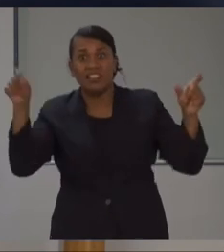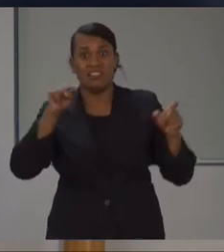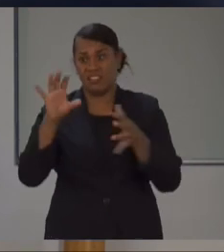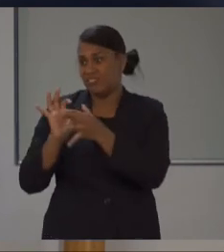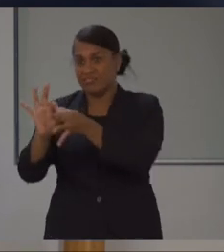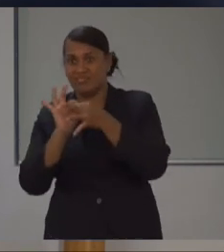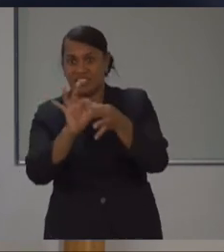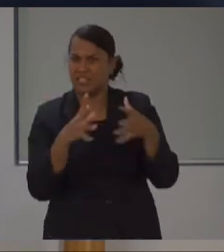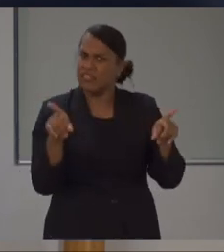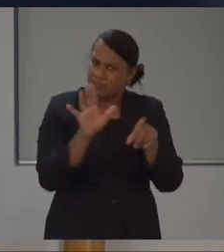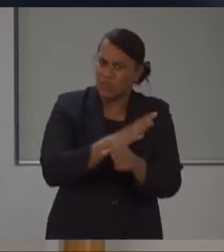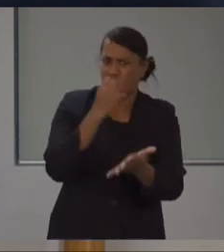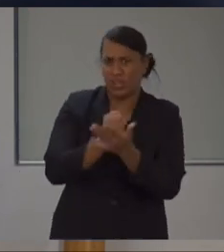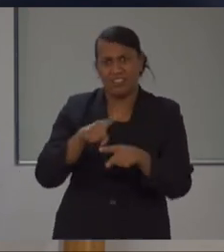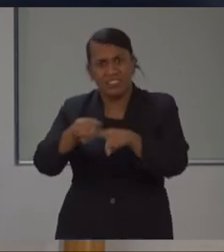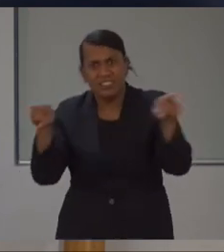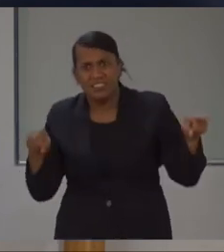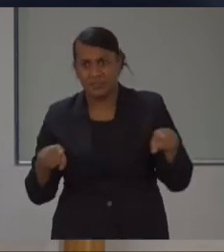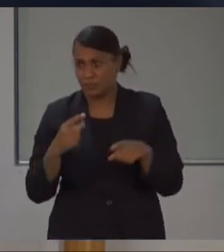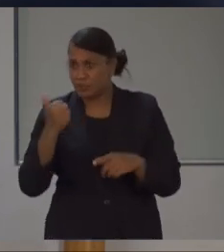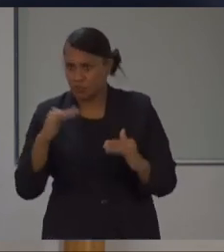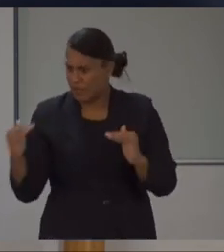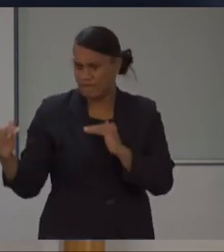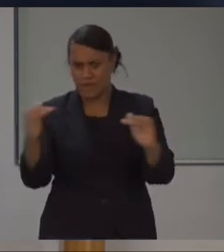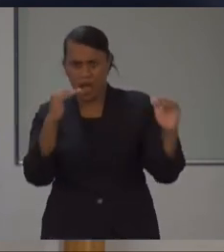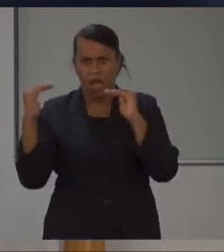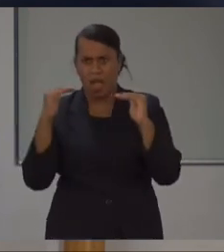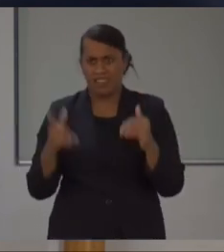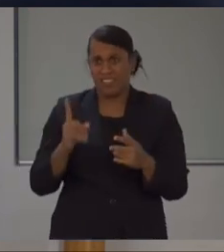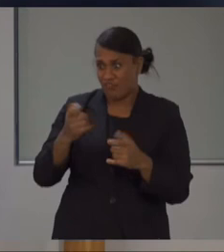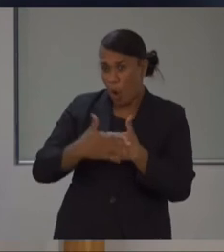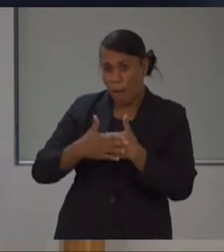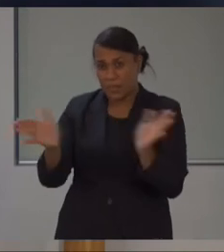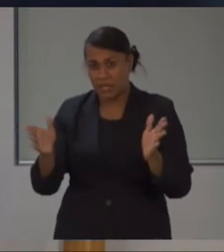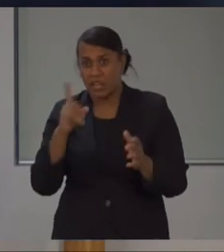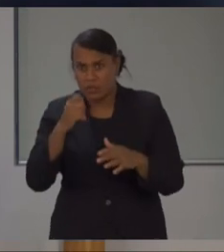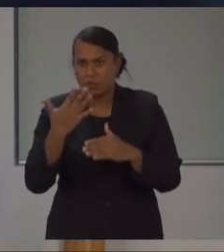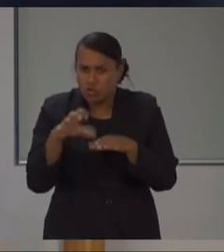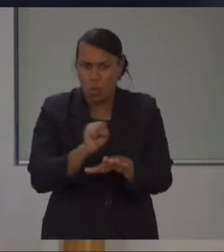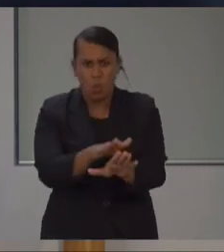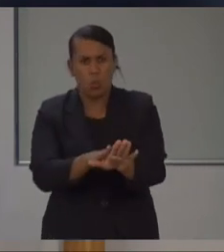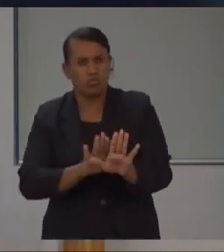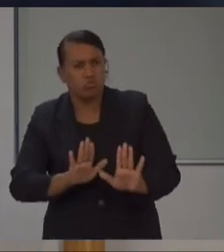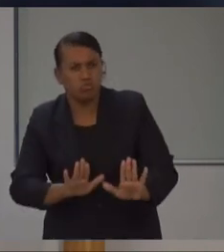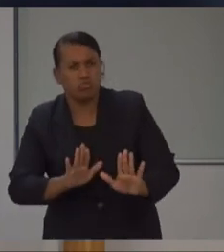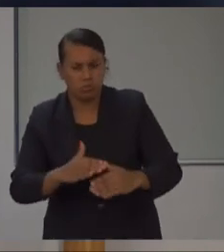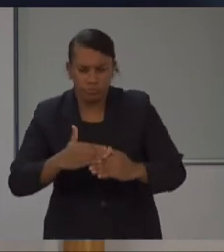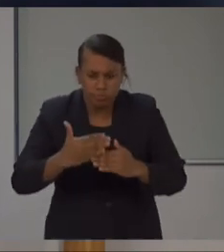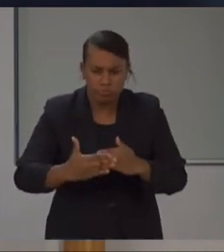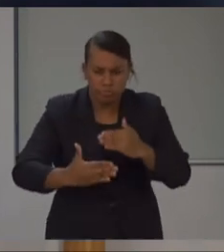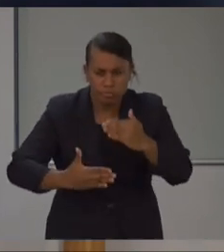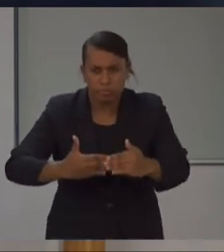lifting of those restrictions that the Honourable Prime Minister has said today. And I think, and we continue to say this, Edwin,